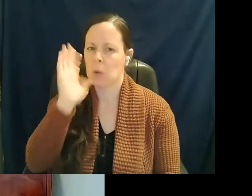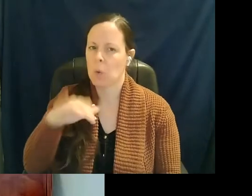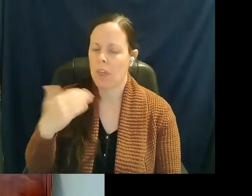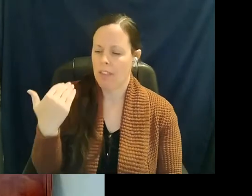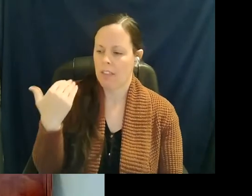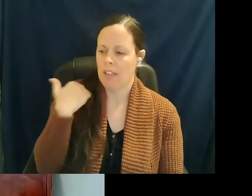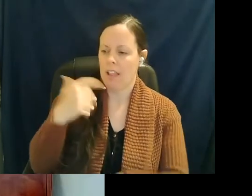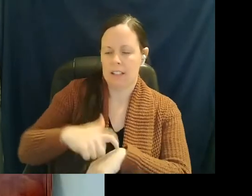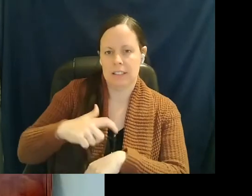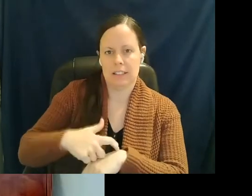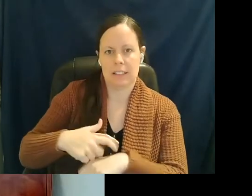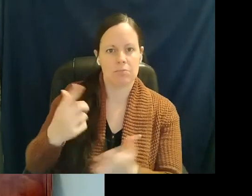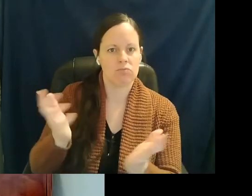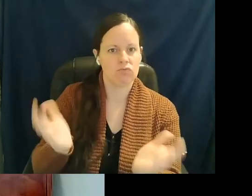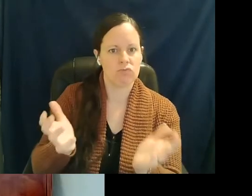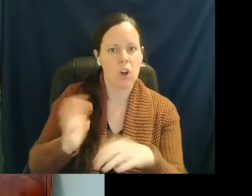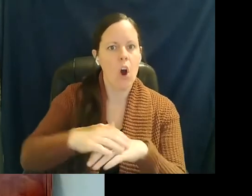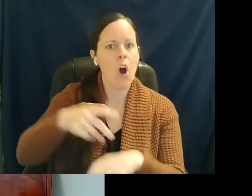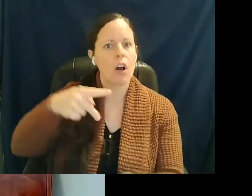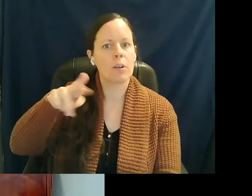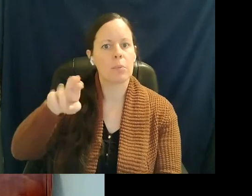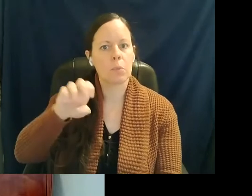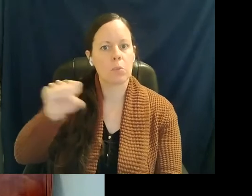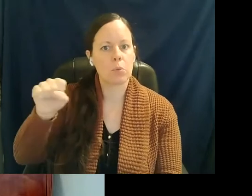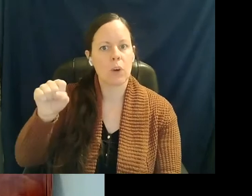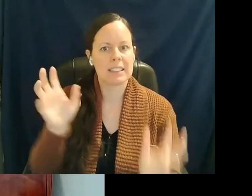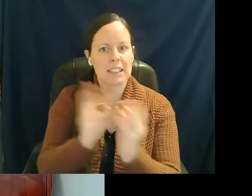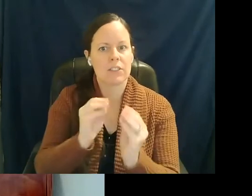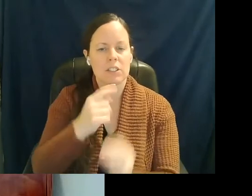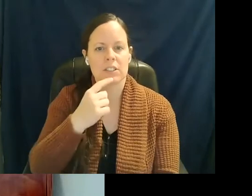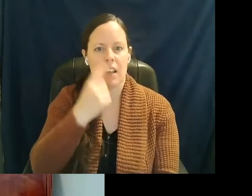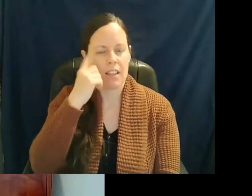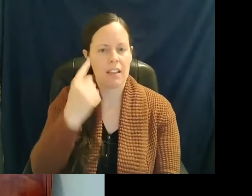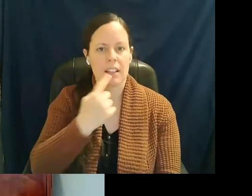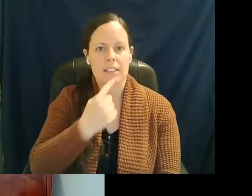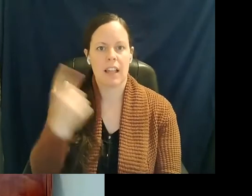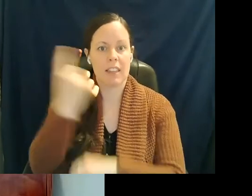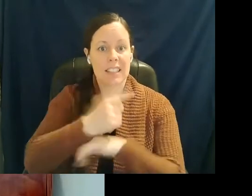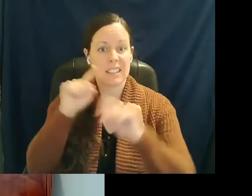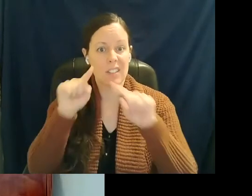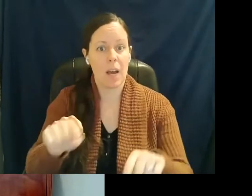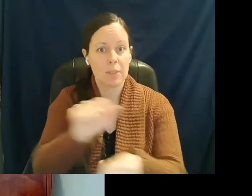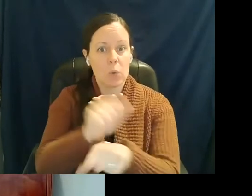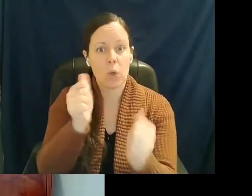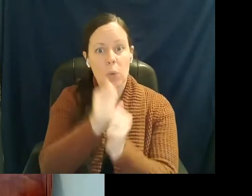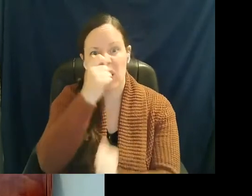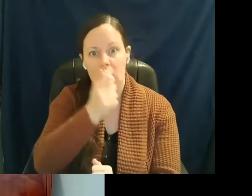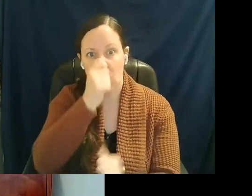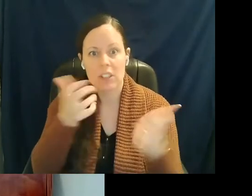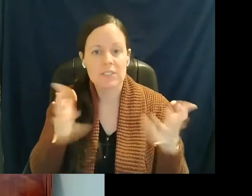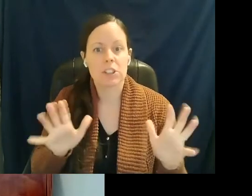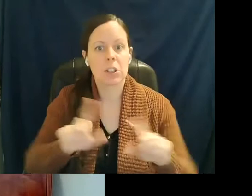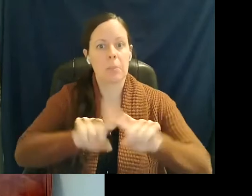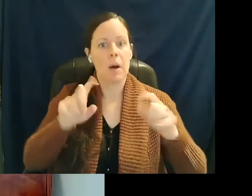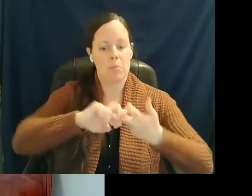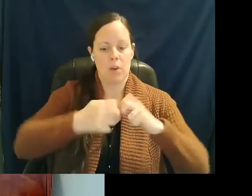we talked together on a press conference, I think I said the days of coming to work with a cold were over. And the problem is now when people